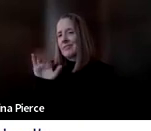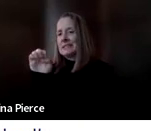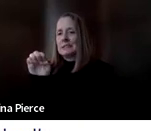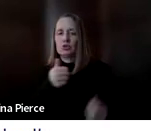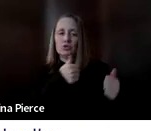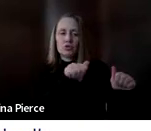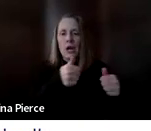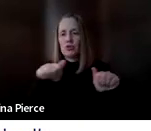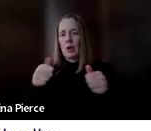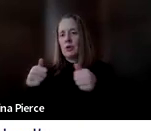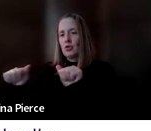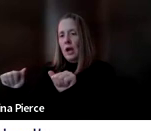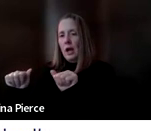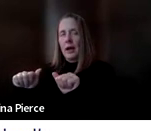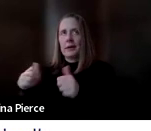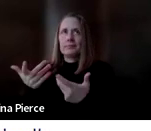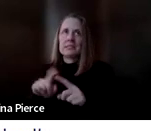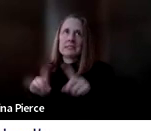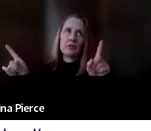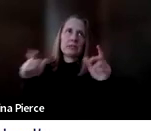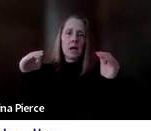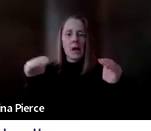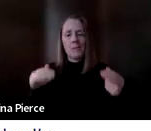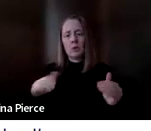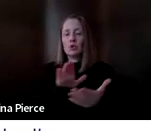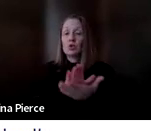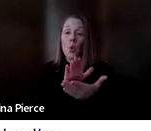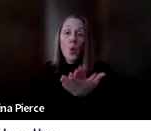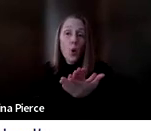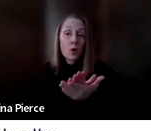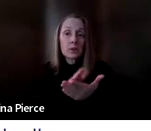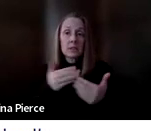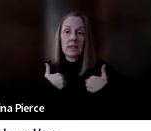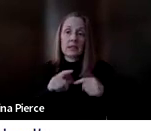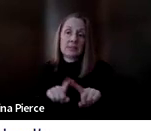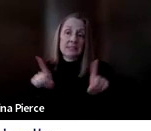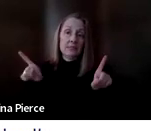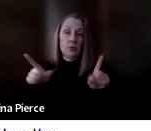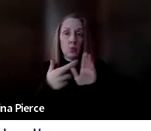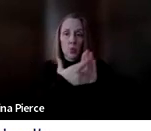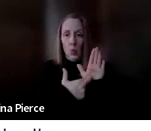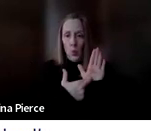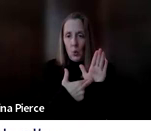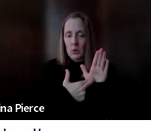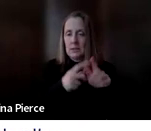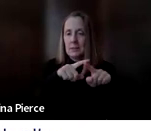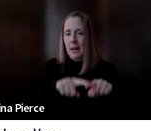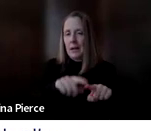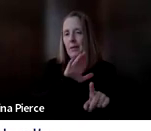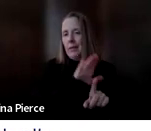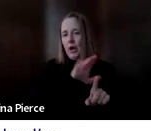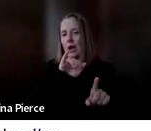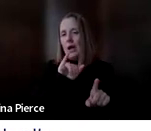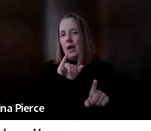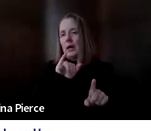Schools, including early on settings, have different rules as far as their IEP or IFSP process goes